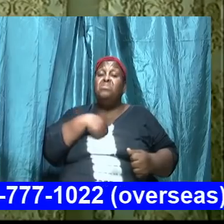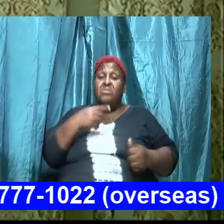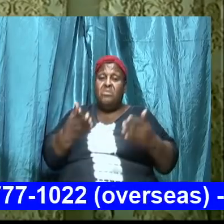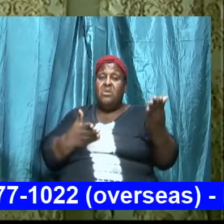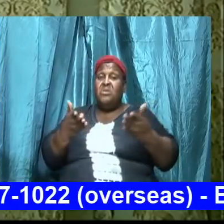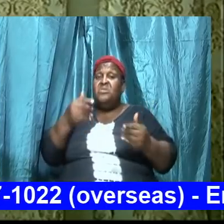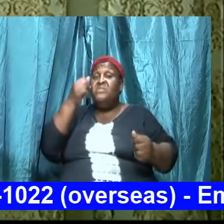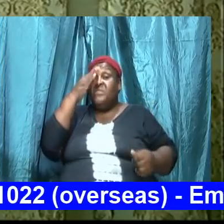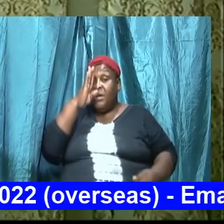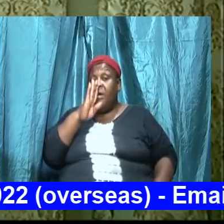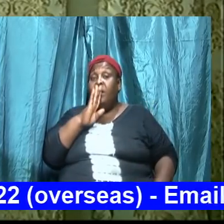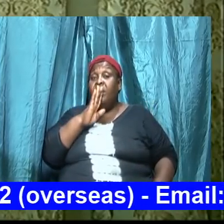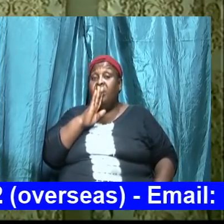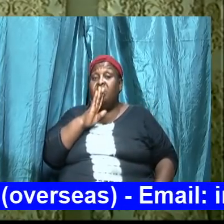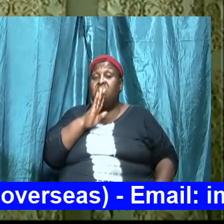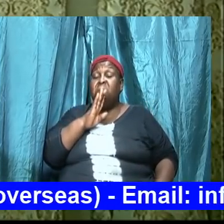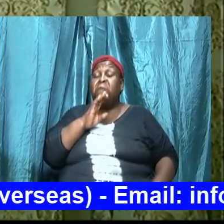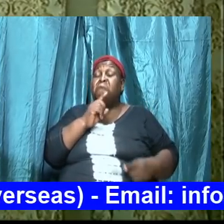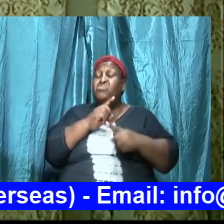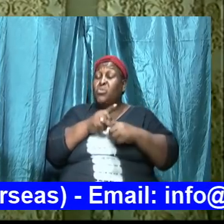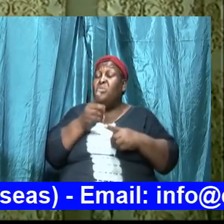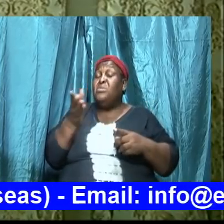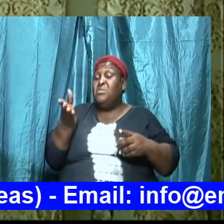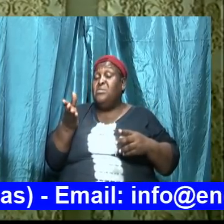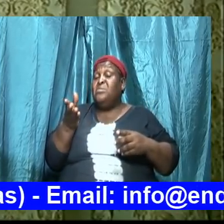right there and then we have